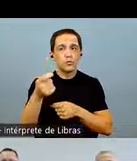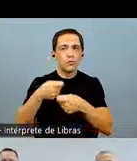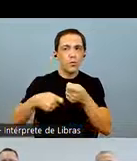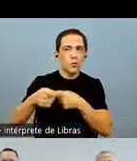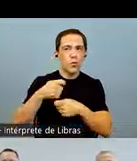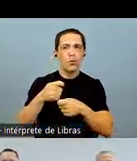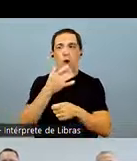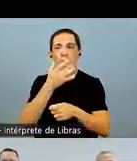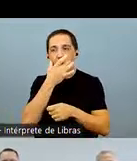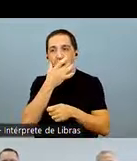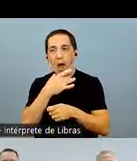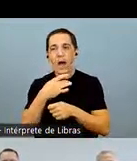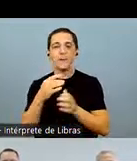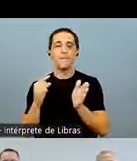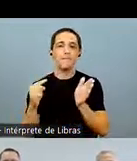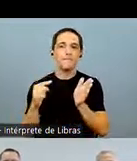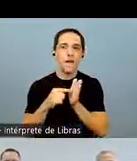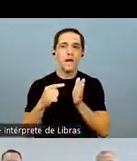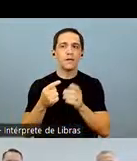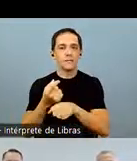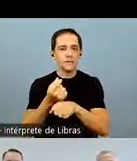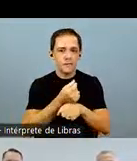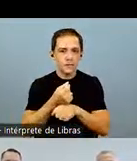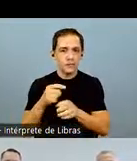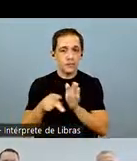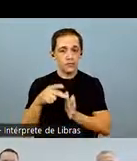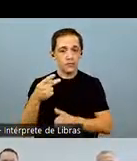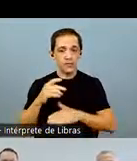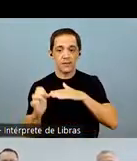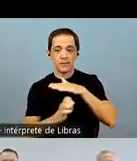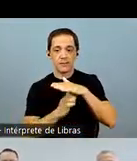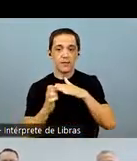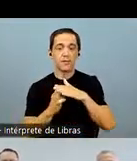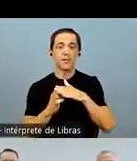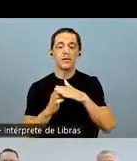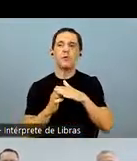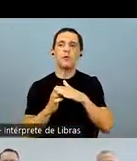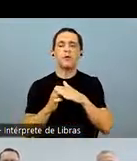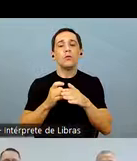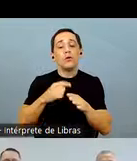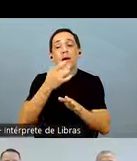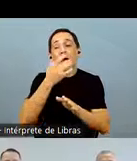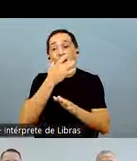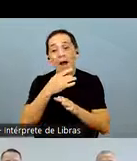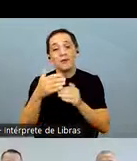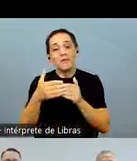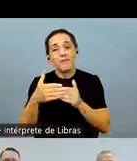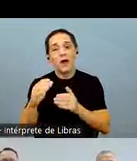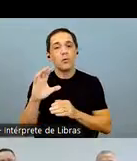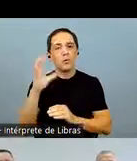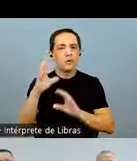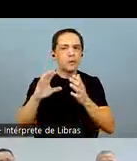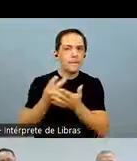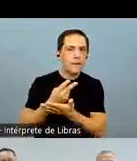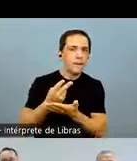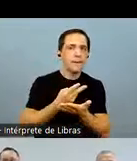the business outlook projections, operational and financial targets of SLC Agricola are based on the